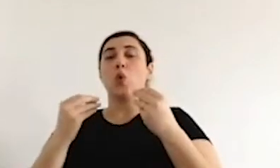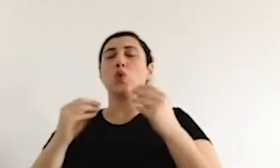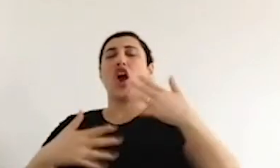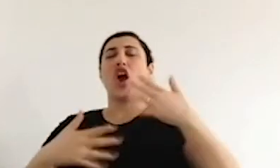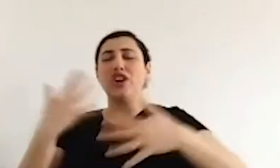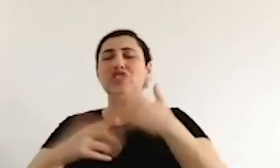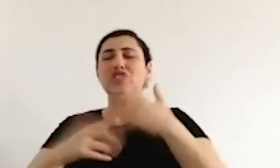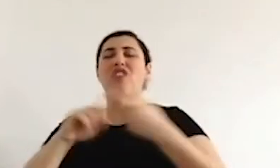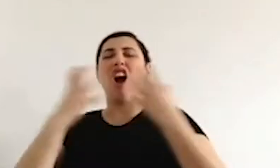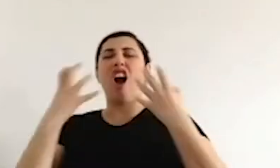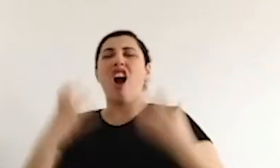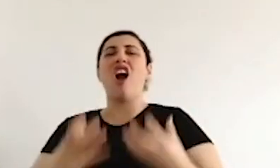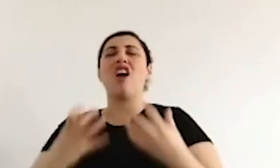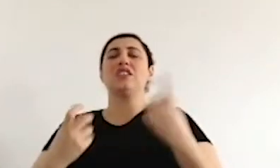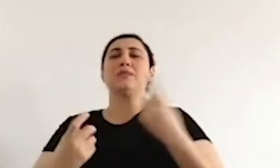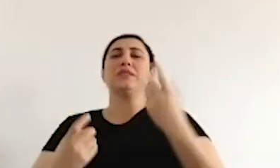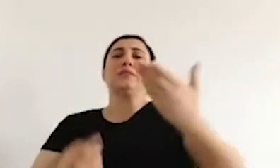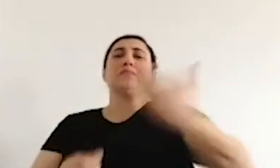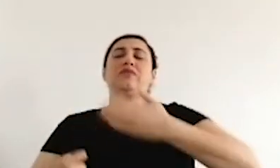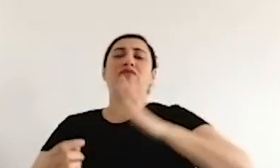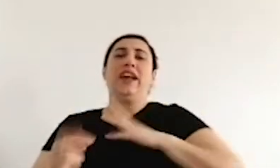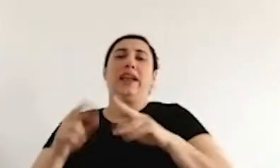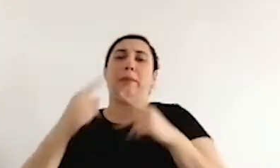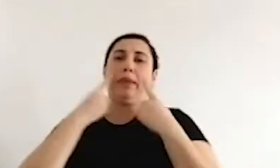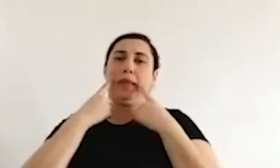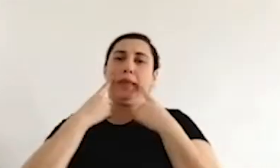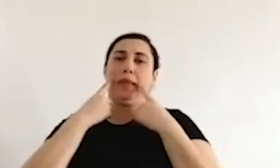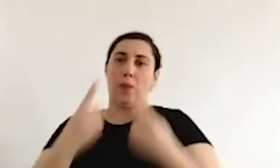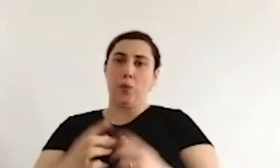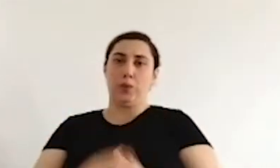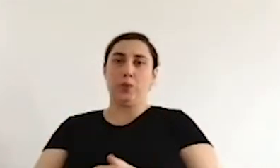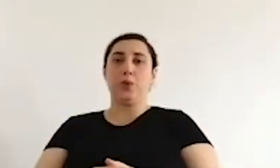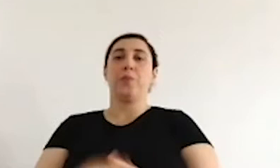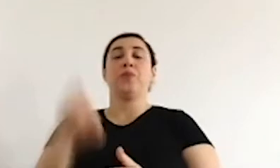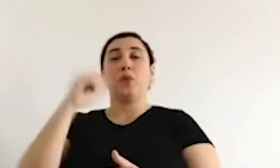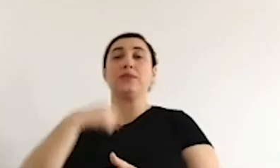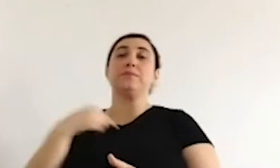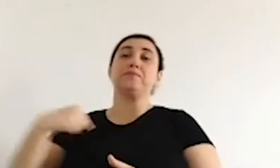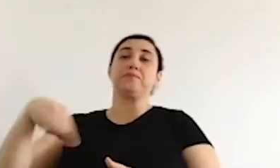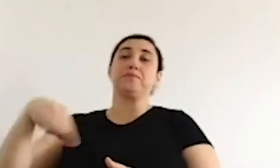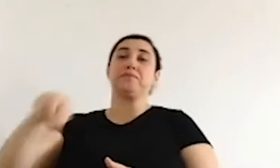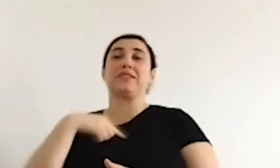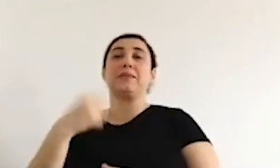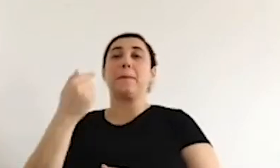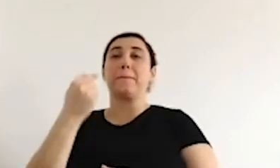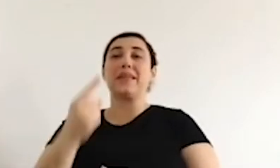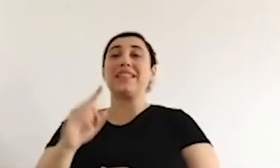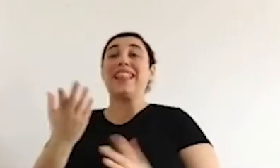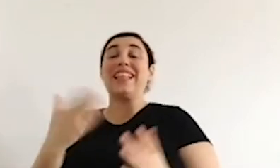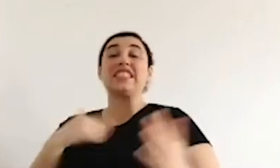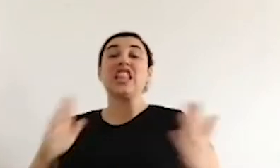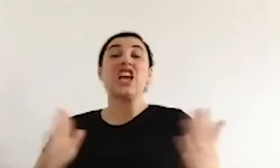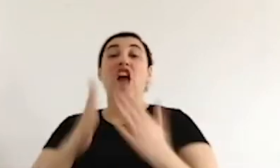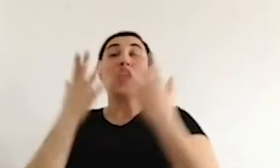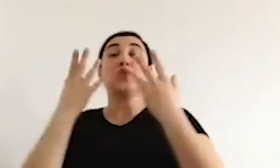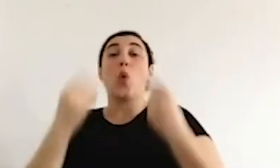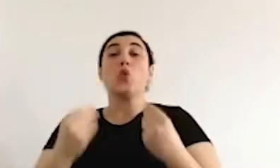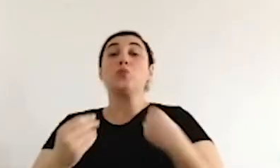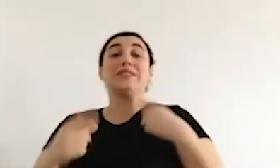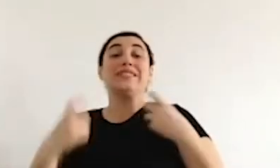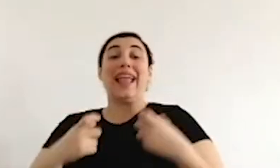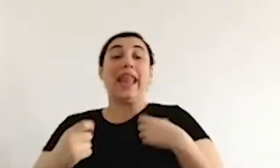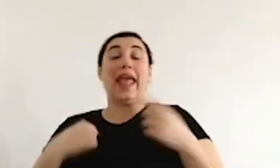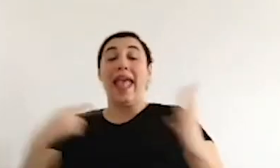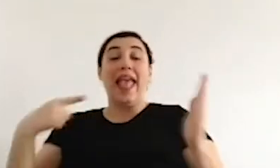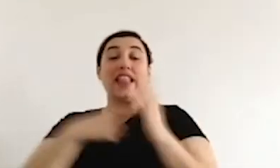need to talk about an attack that we are faced at the moment. We are faced